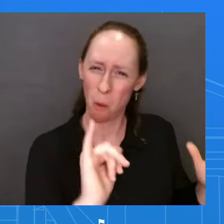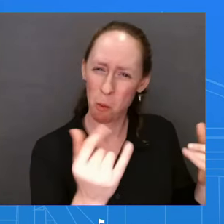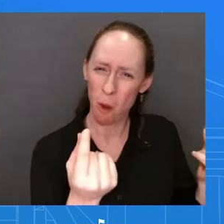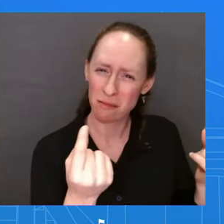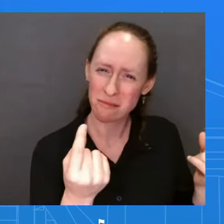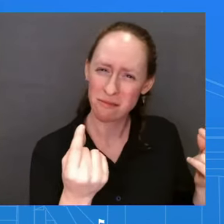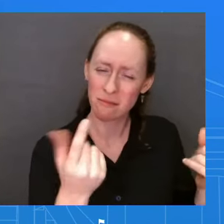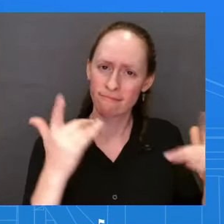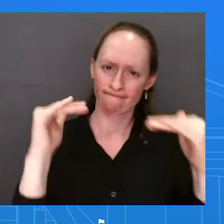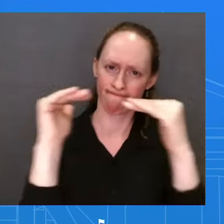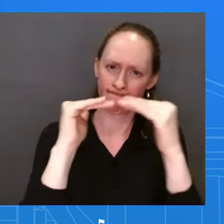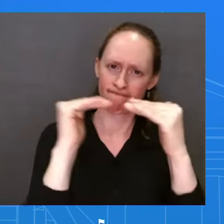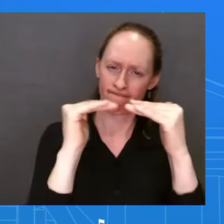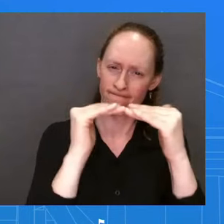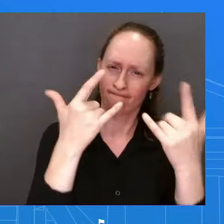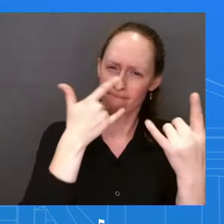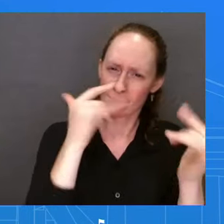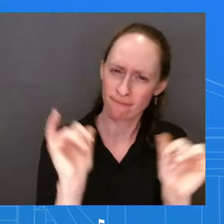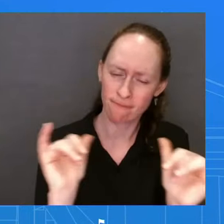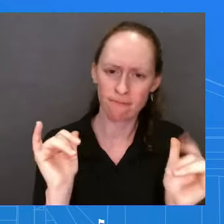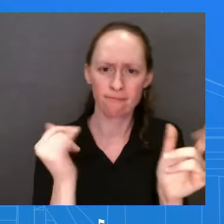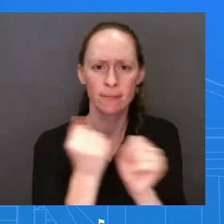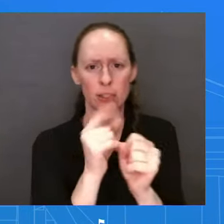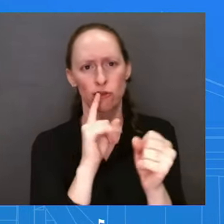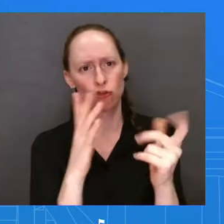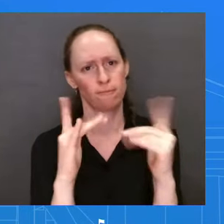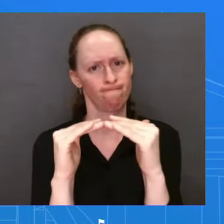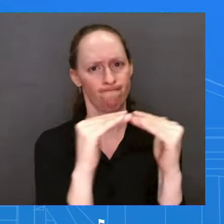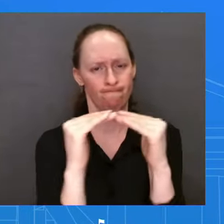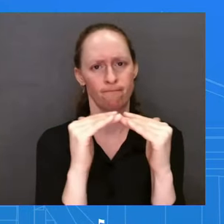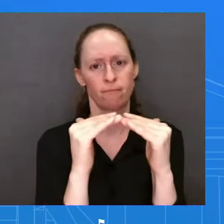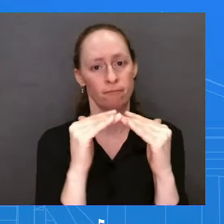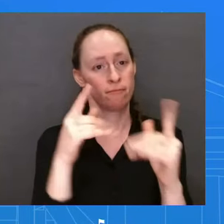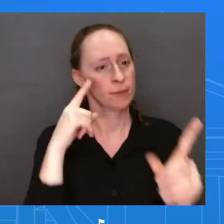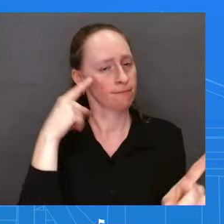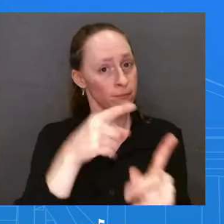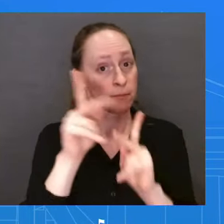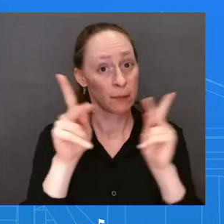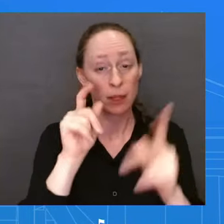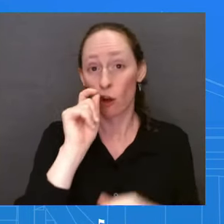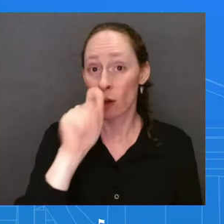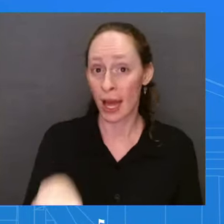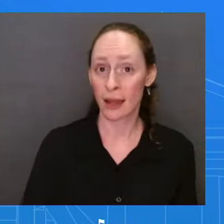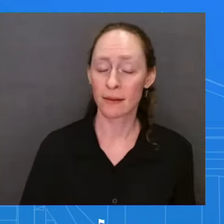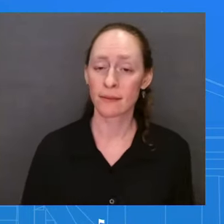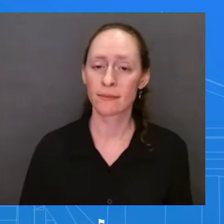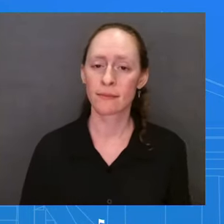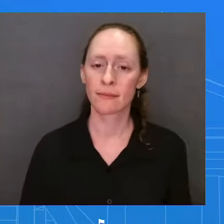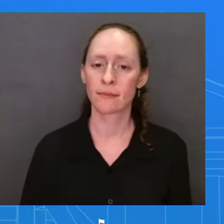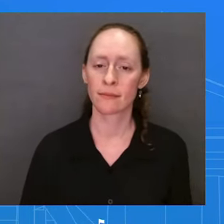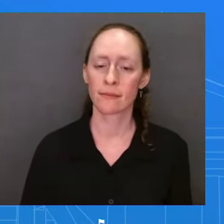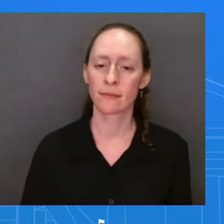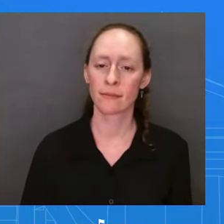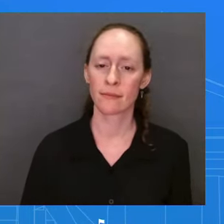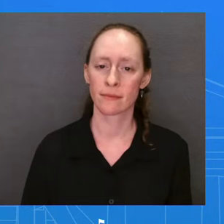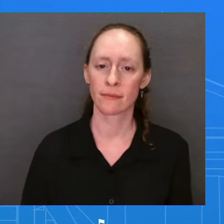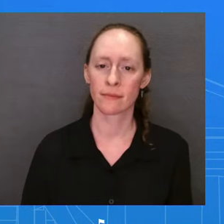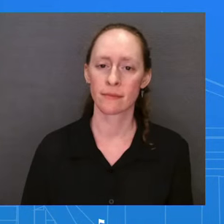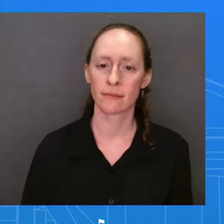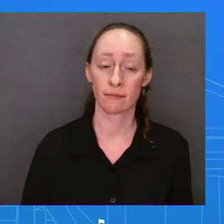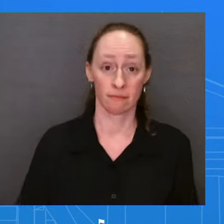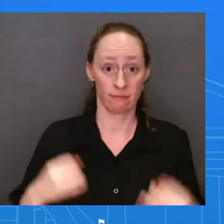And the attendees broadly agreed that we want to see this world, you know, this war end swiftly. And we want to